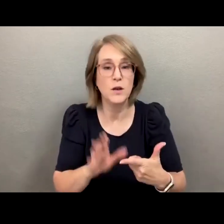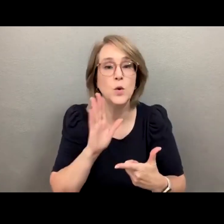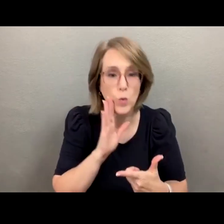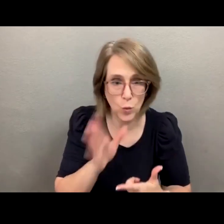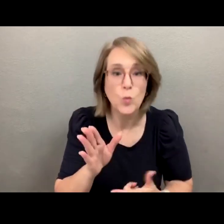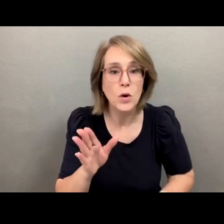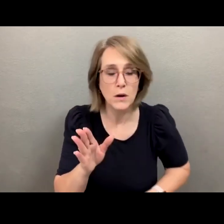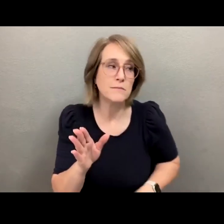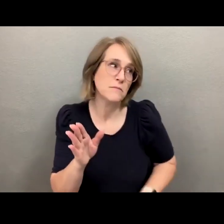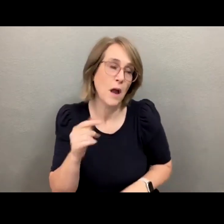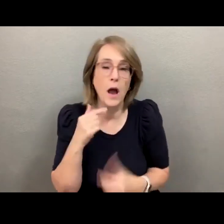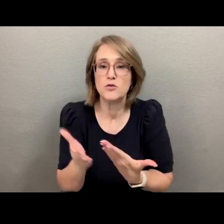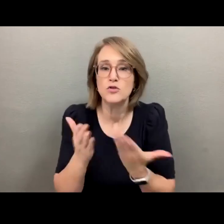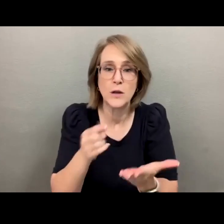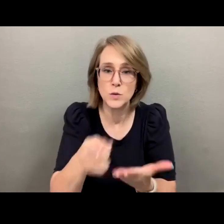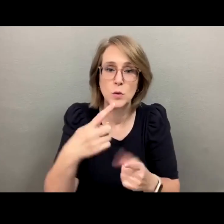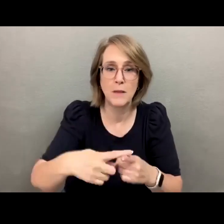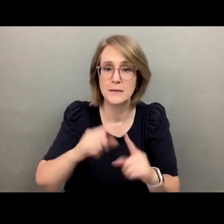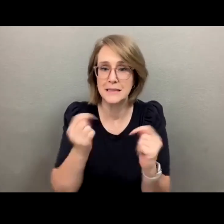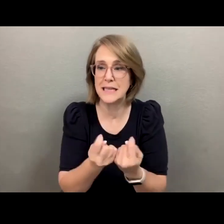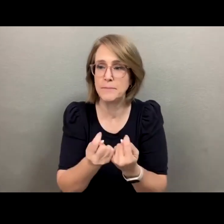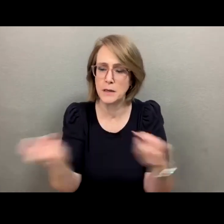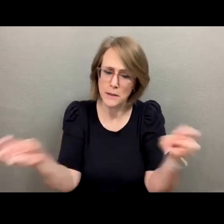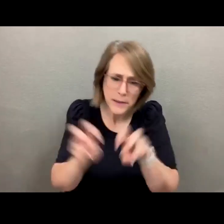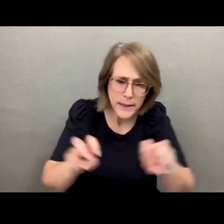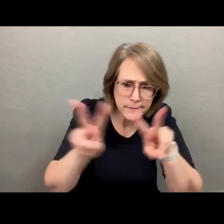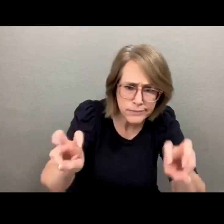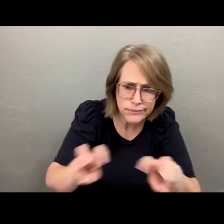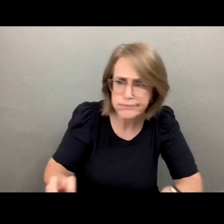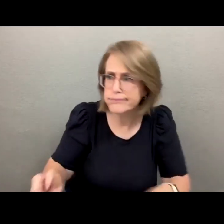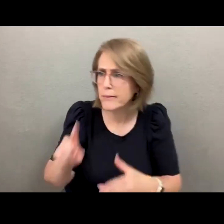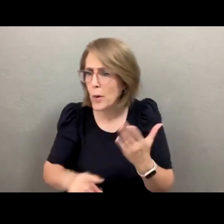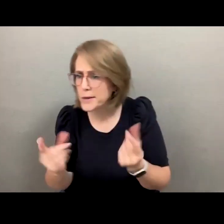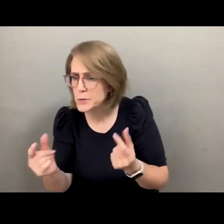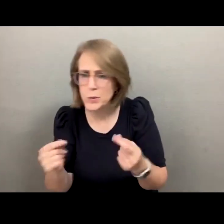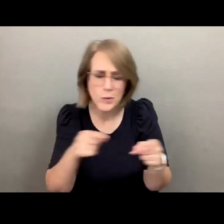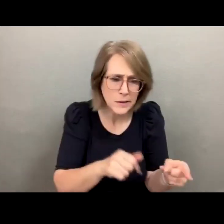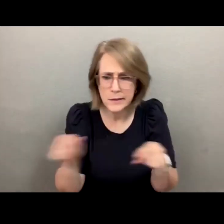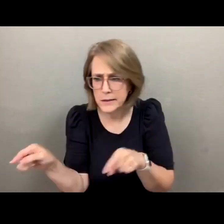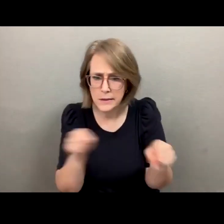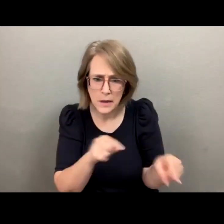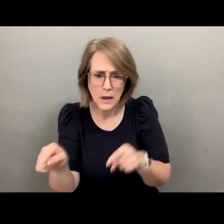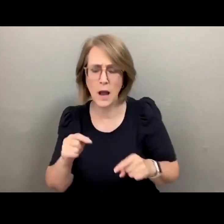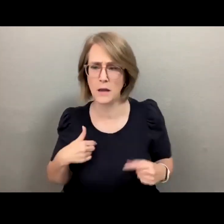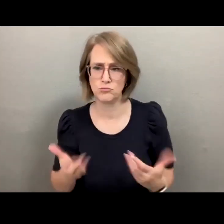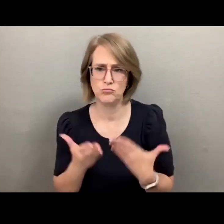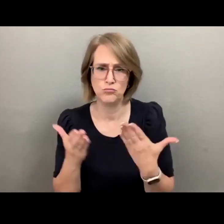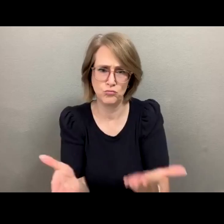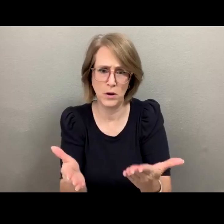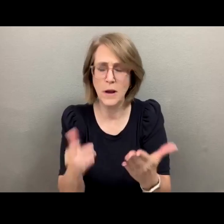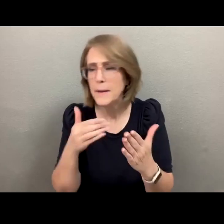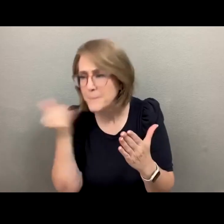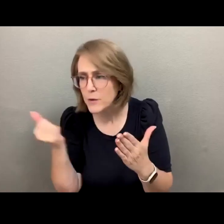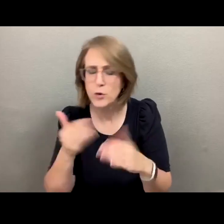would, I'd suggest you and your team get together and analyze and say, well, you know, this person should have done this a little bit differently. Here's what I would have expected them